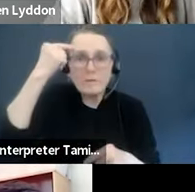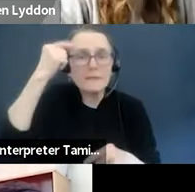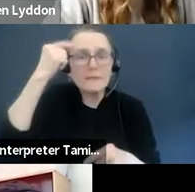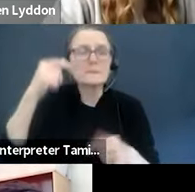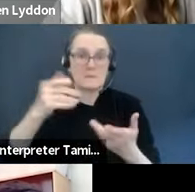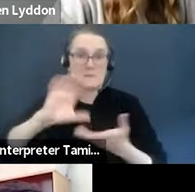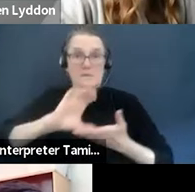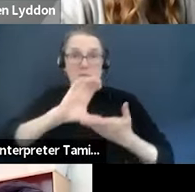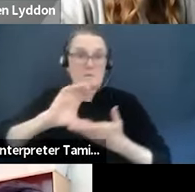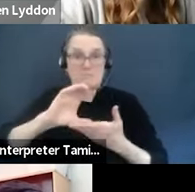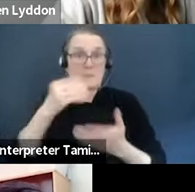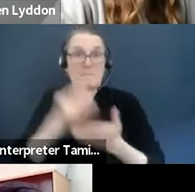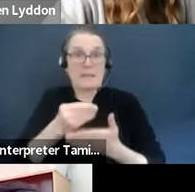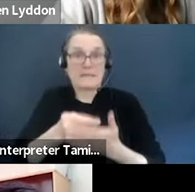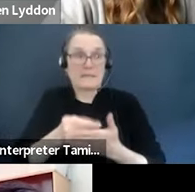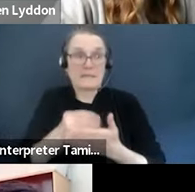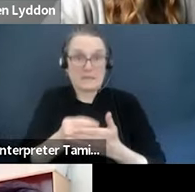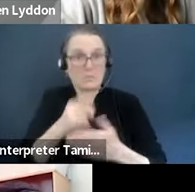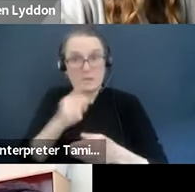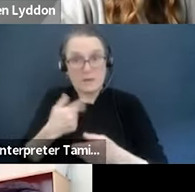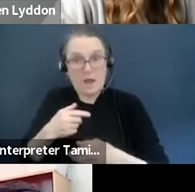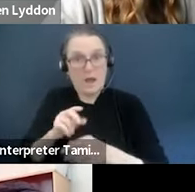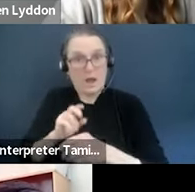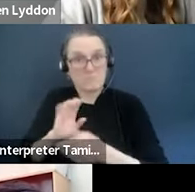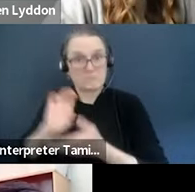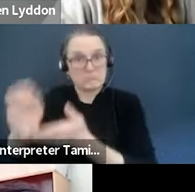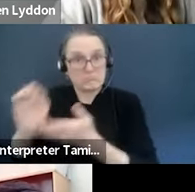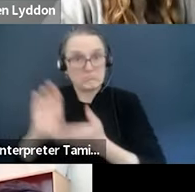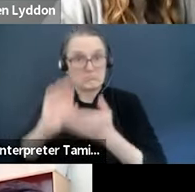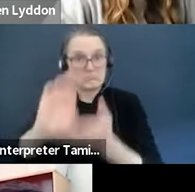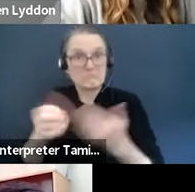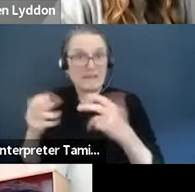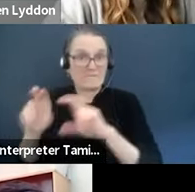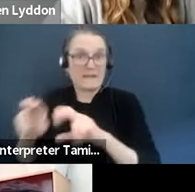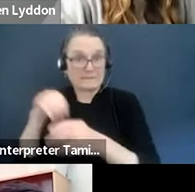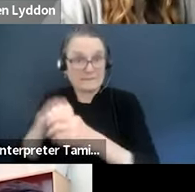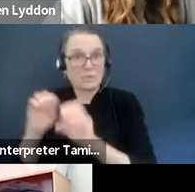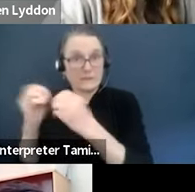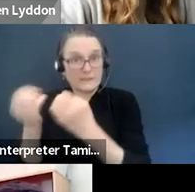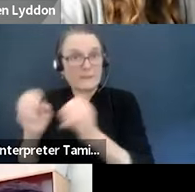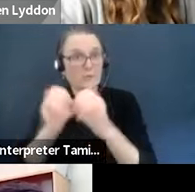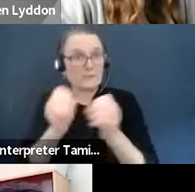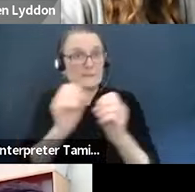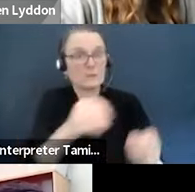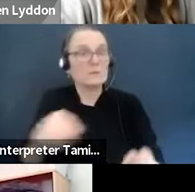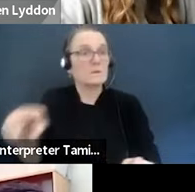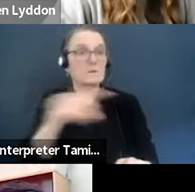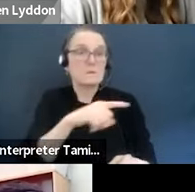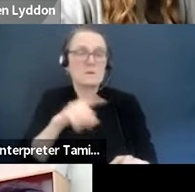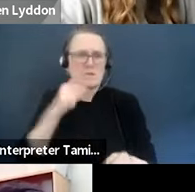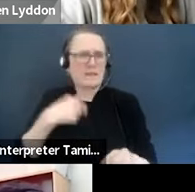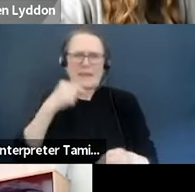most equipped to do the work, right? I think regardless of the organizational structure or size, we, if you've ever done